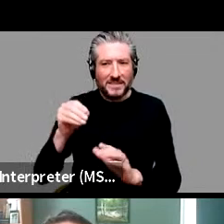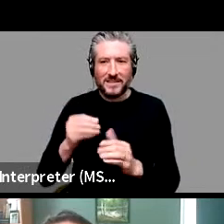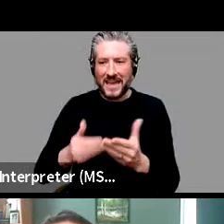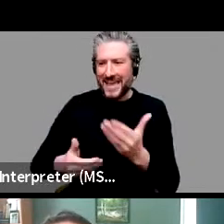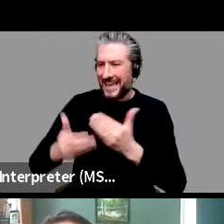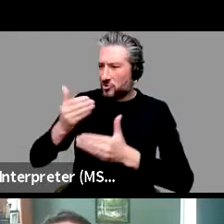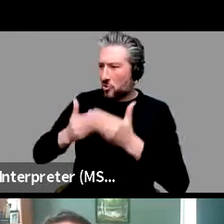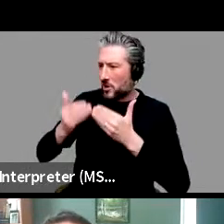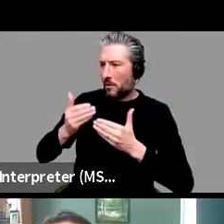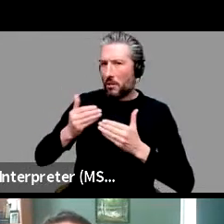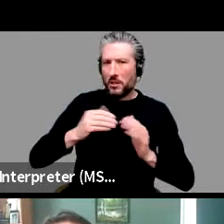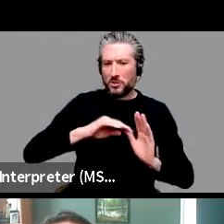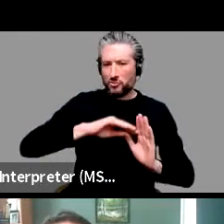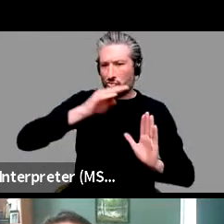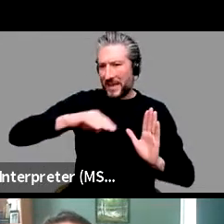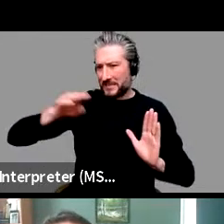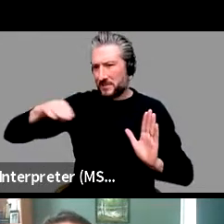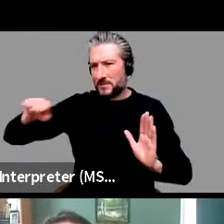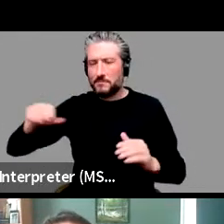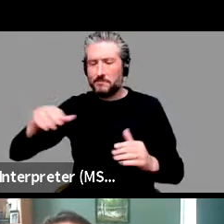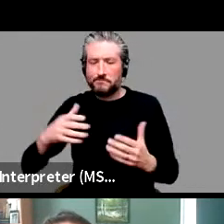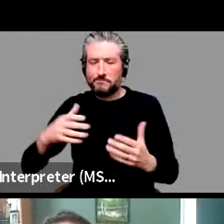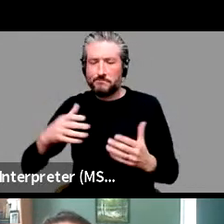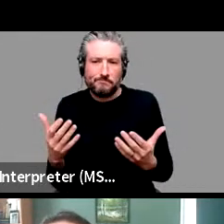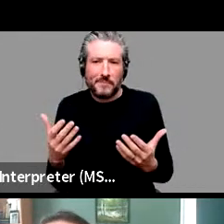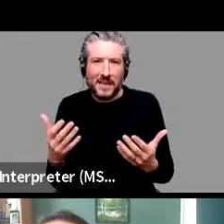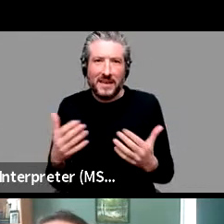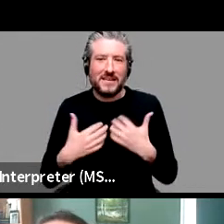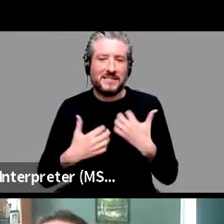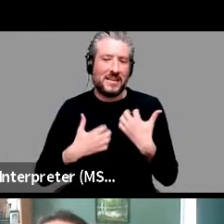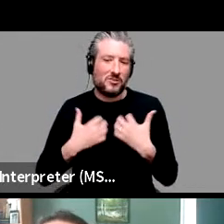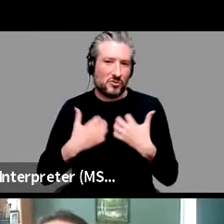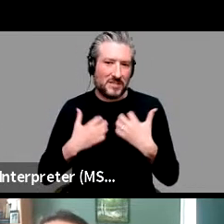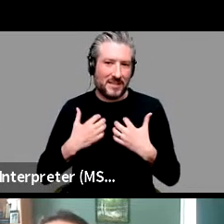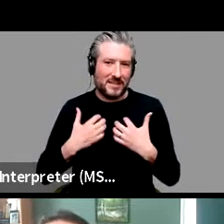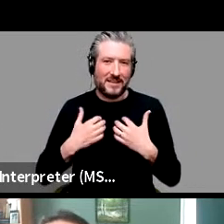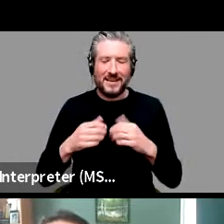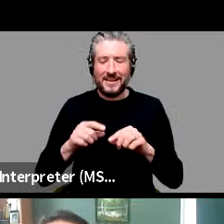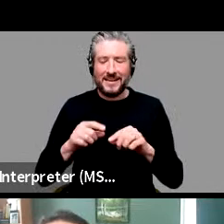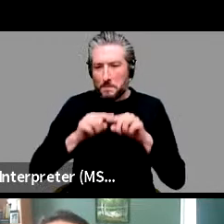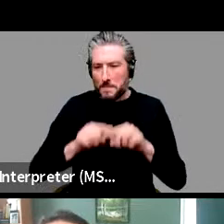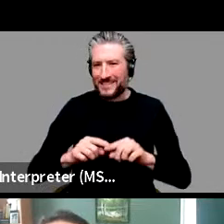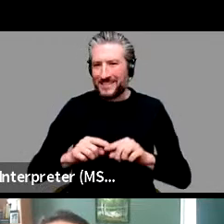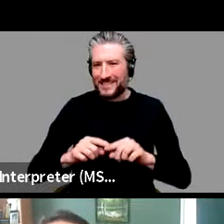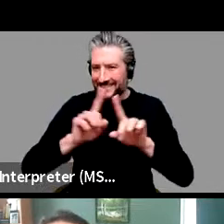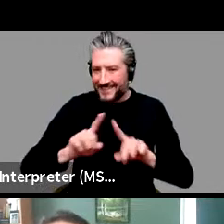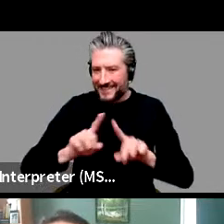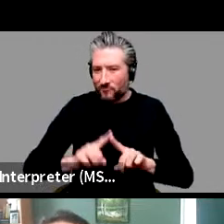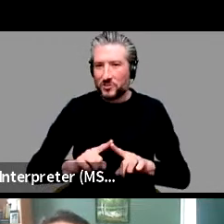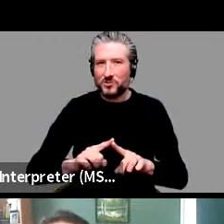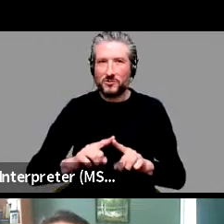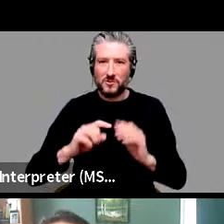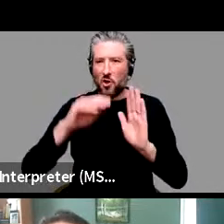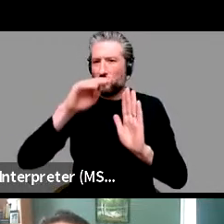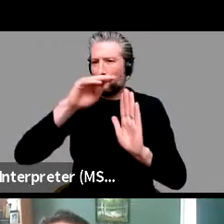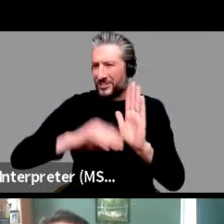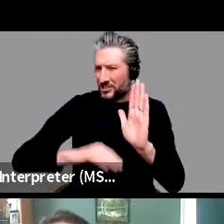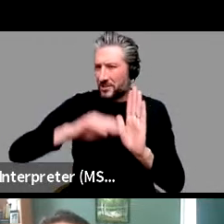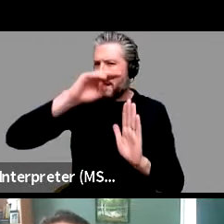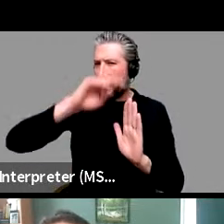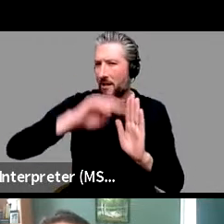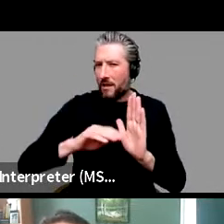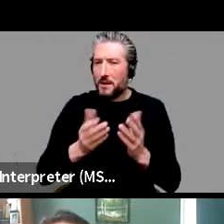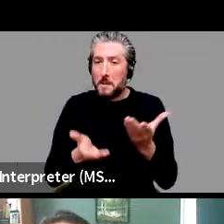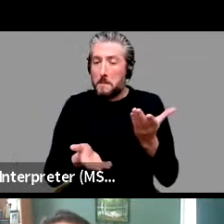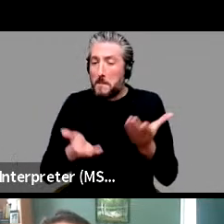shown that the balancing of the, uh, different registers is actually different across, uh, time. And so, um, while I'm sure